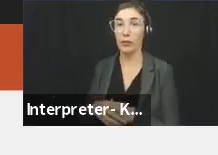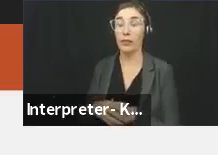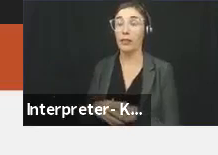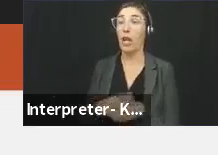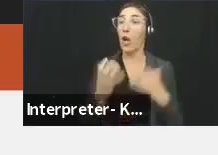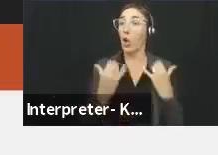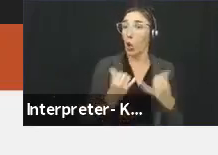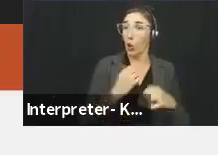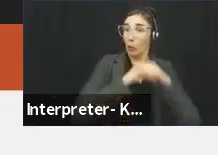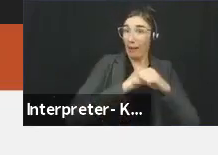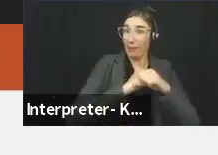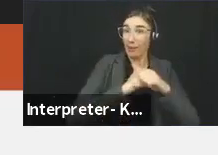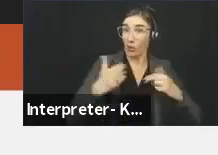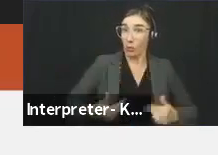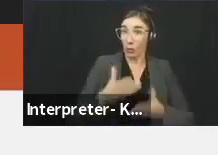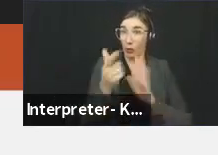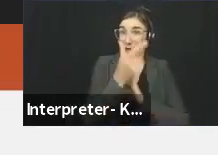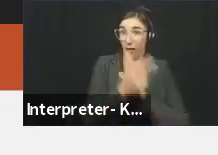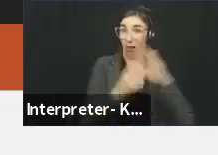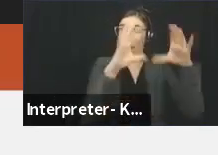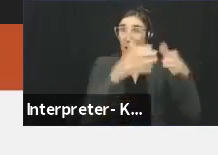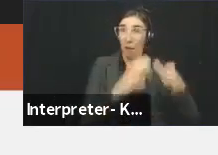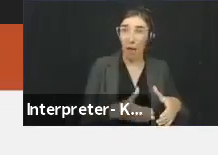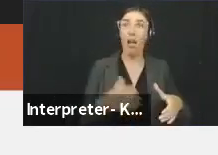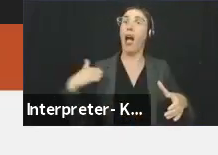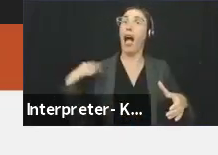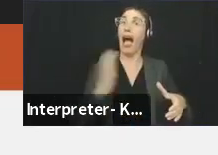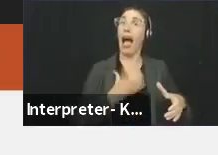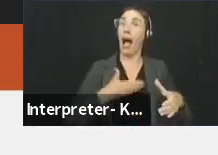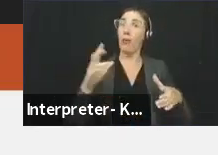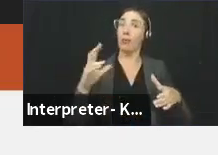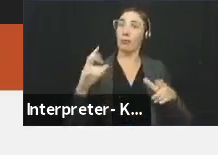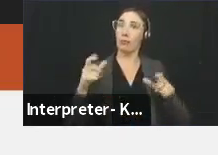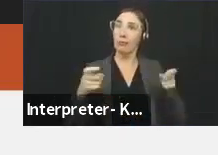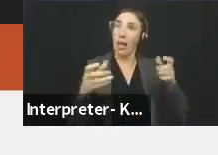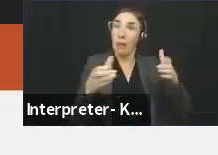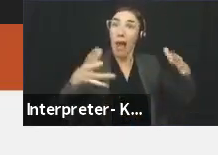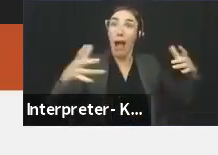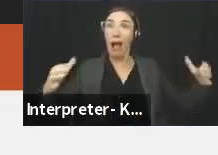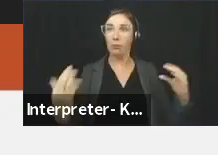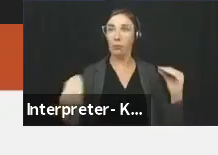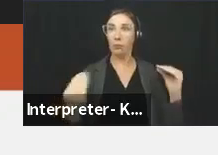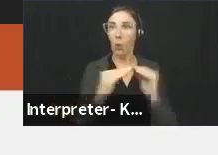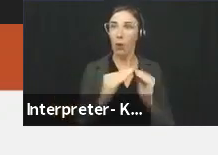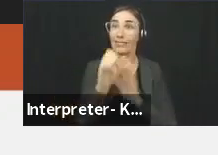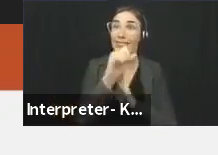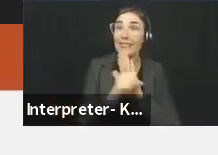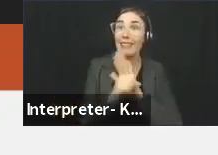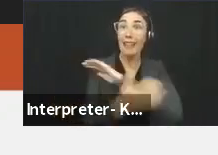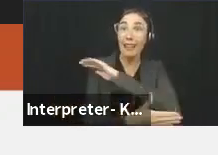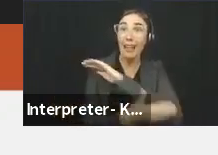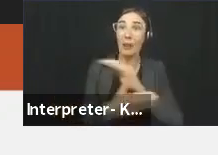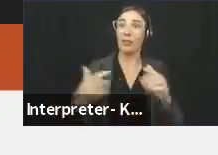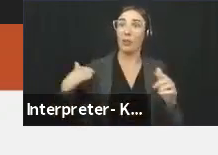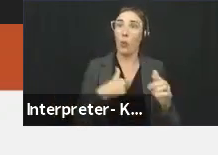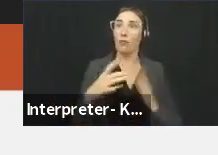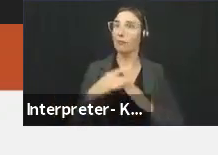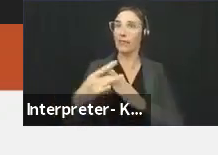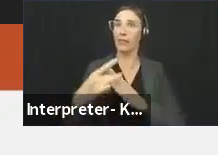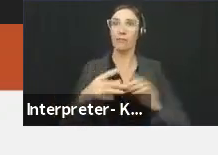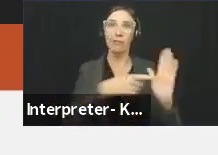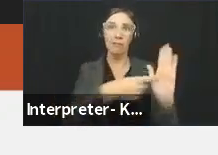protected under the human rights law. It goes beyond what New York State's human rights law provides, and the county's happy to be a leader in this regard.